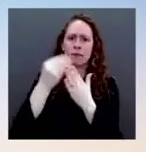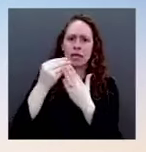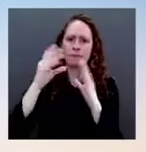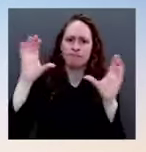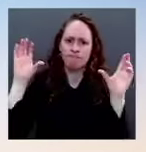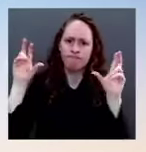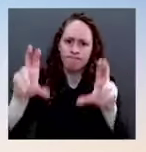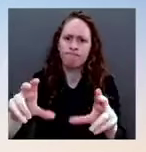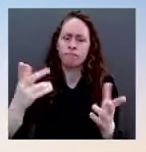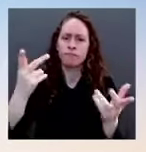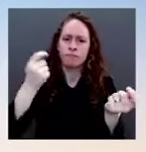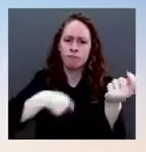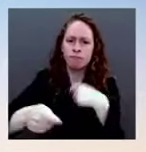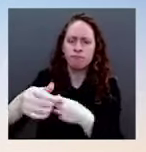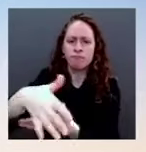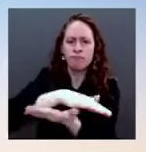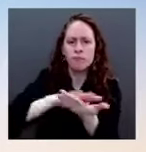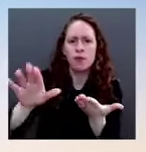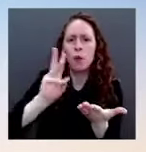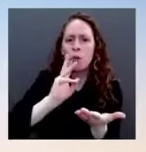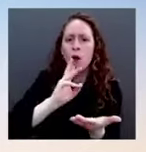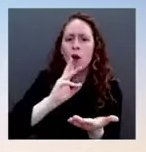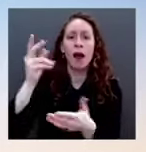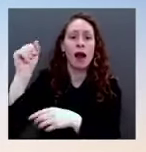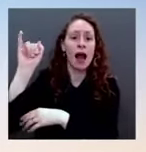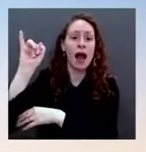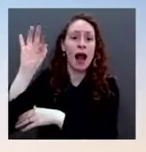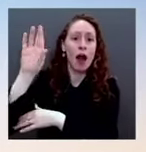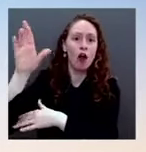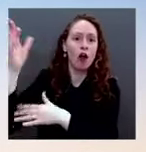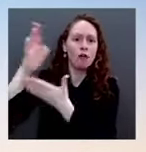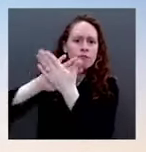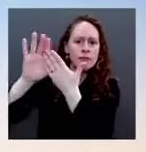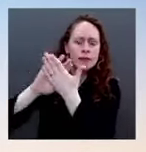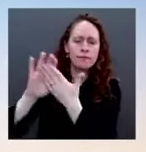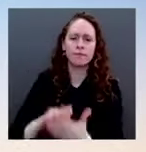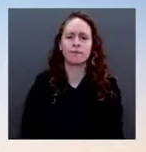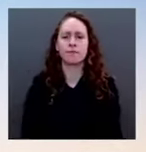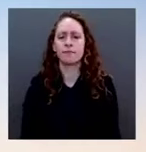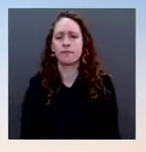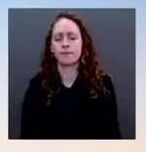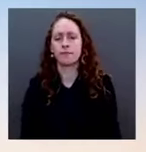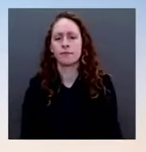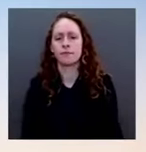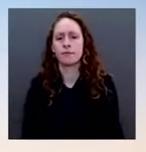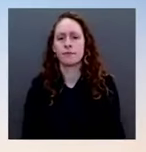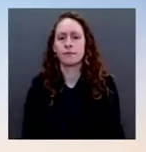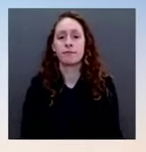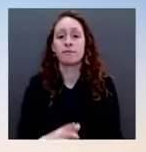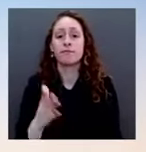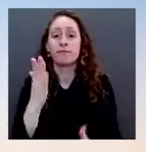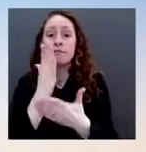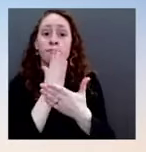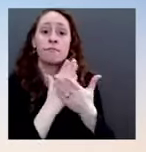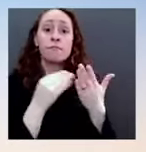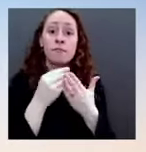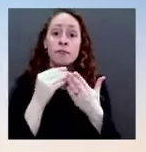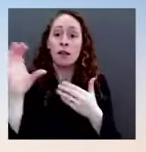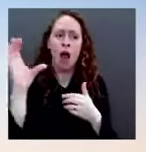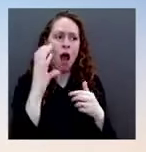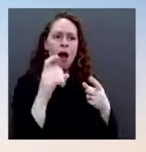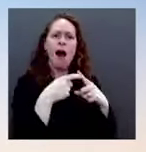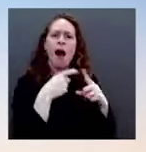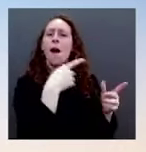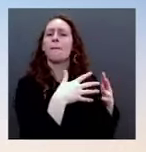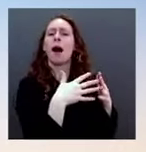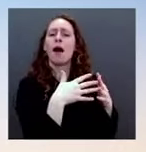some of this money is fungible from the American Recovery Plan as well. So as soon as the governors and the legislatures decide where this money is going to go, and they do